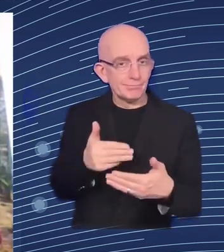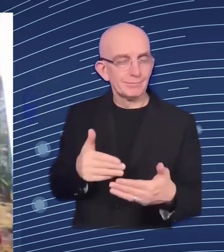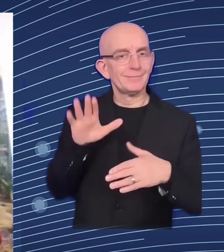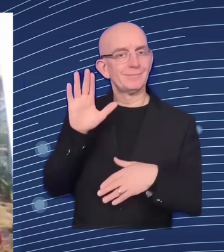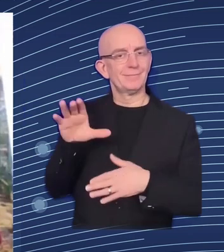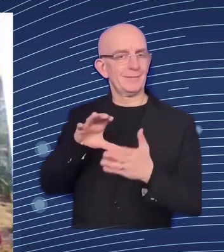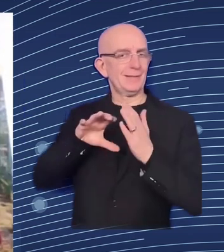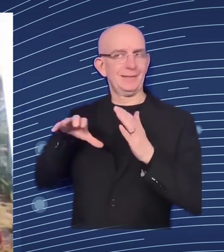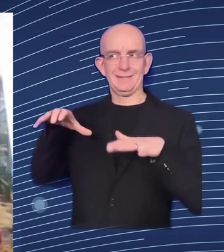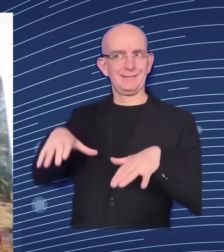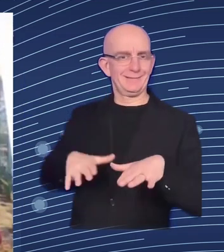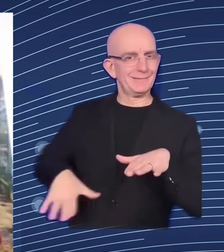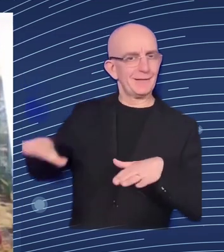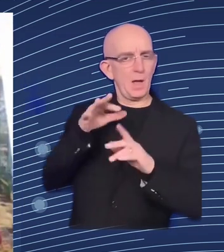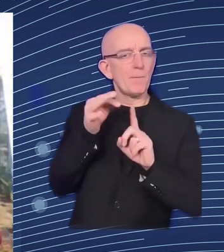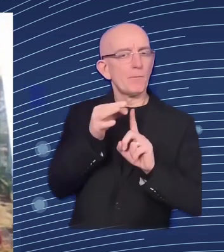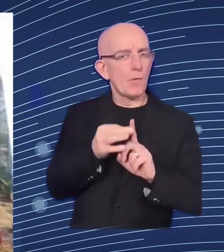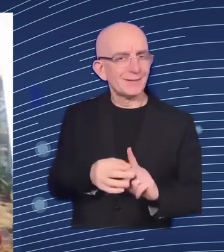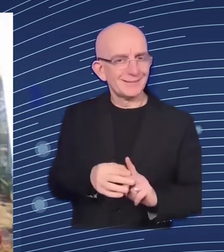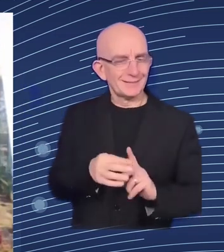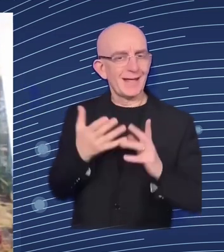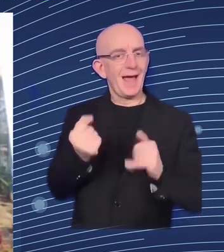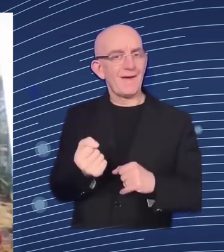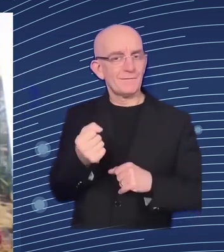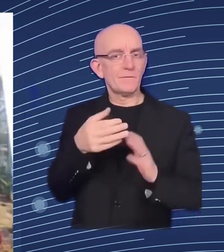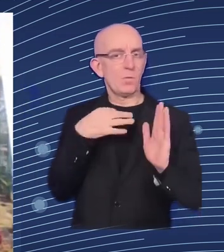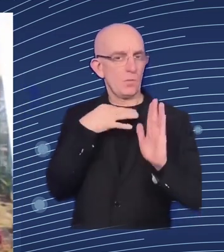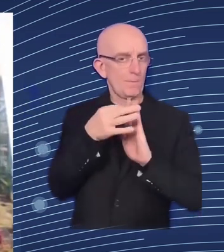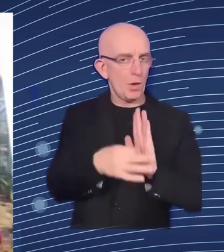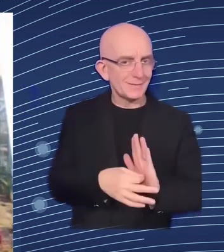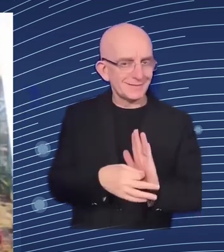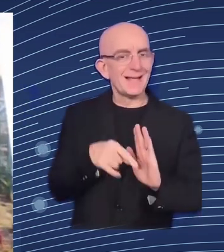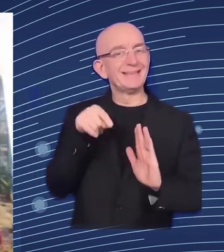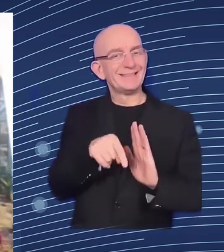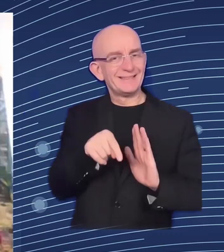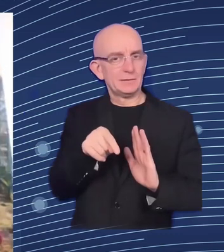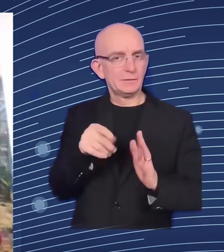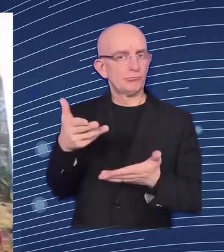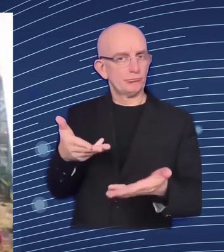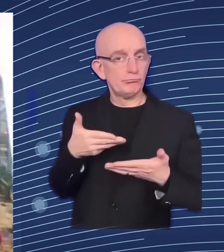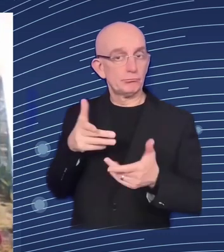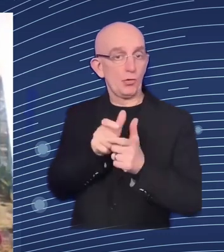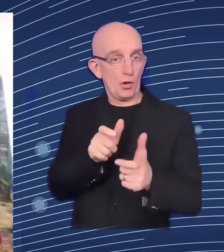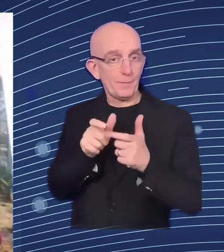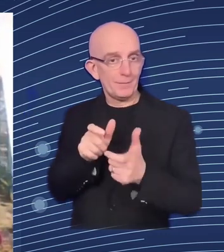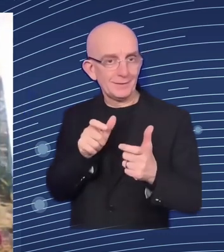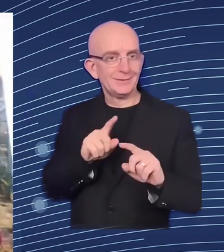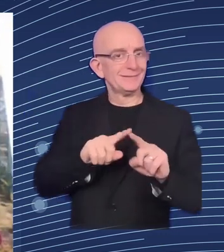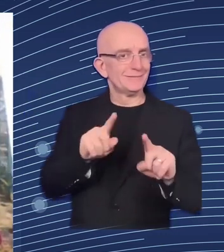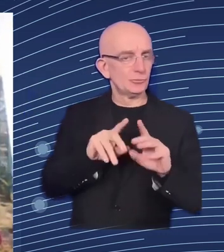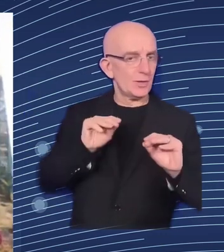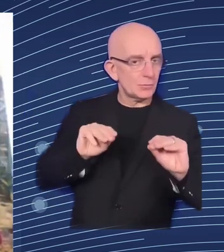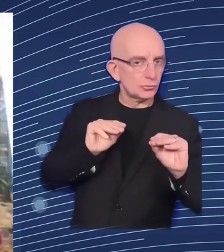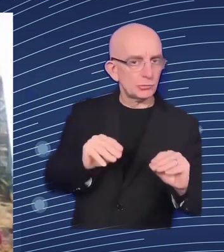training programs for citizens and businesses and we give such organizations the opportunity to share information about